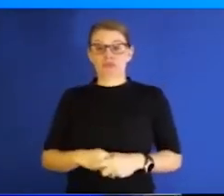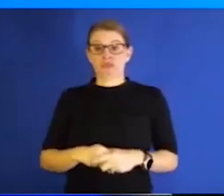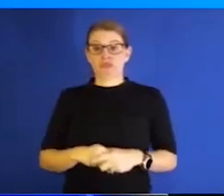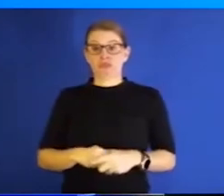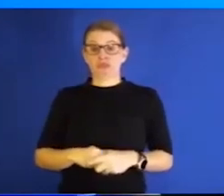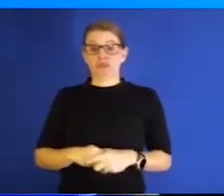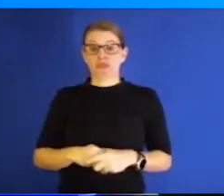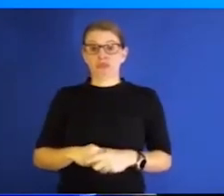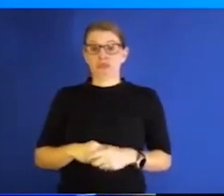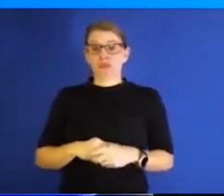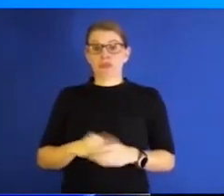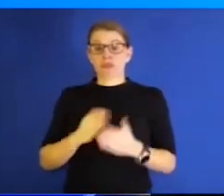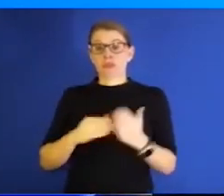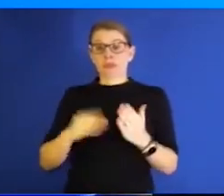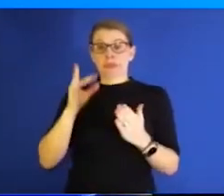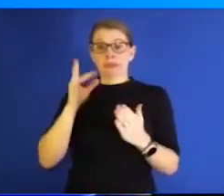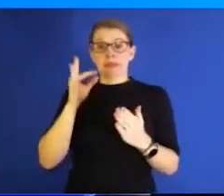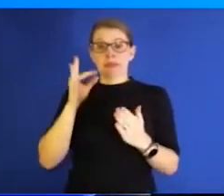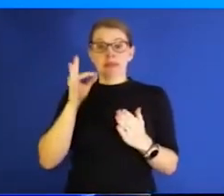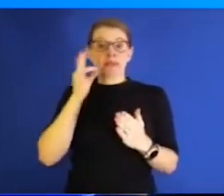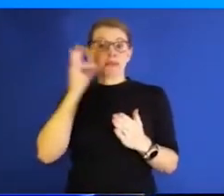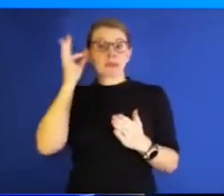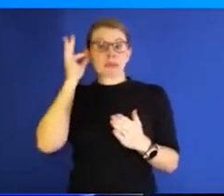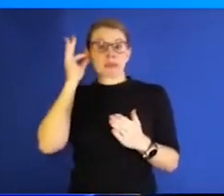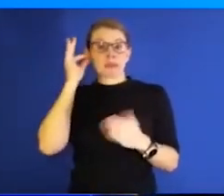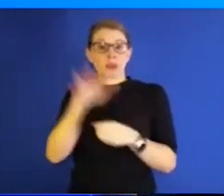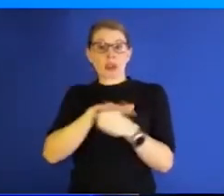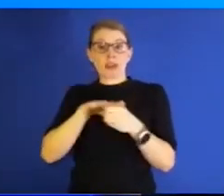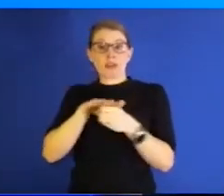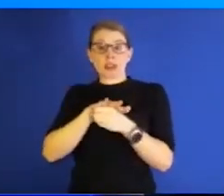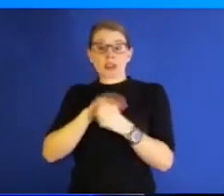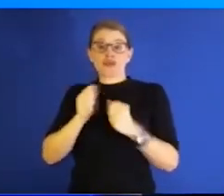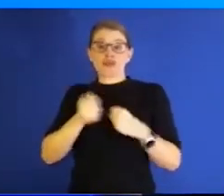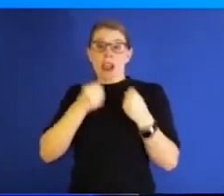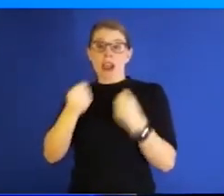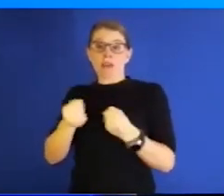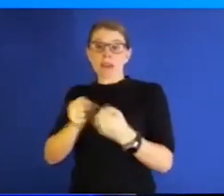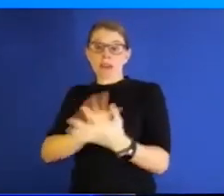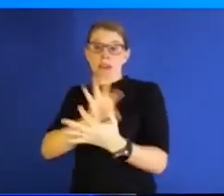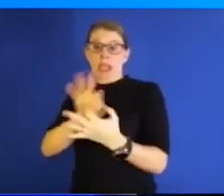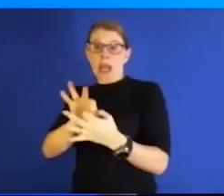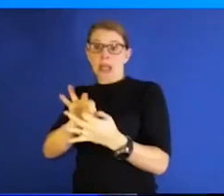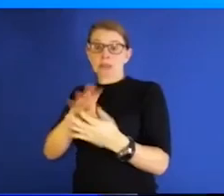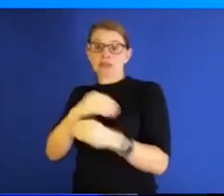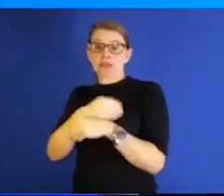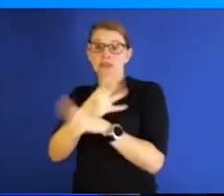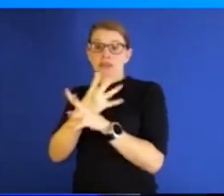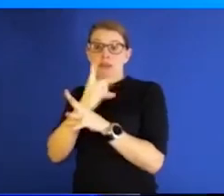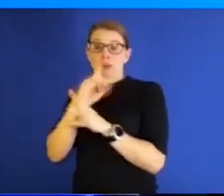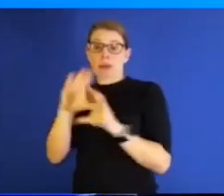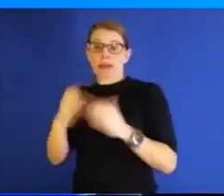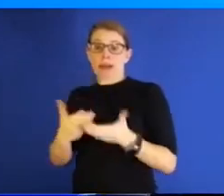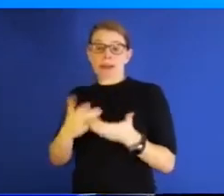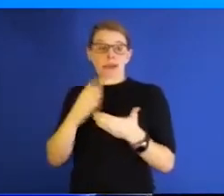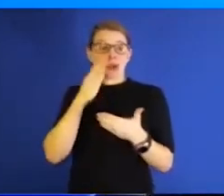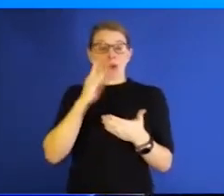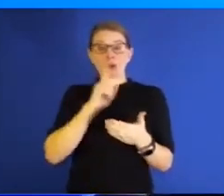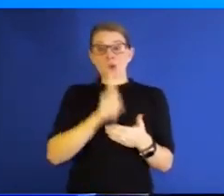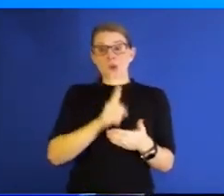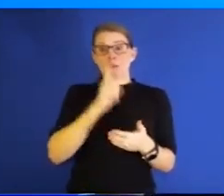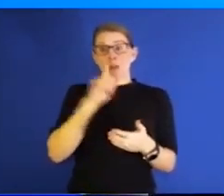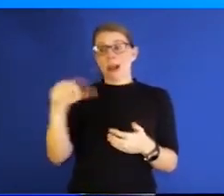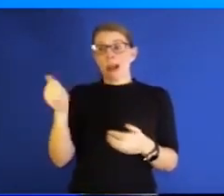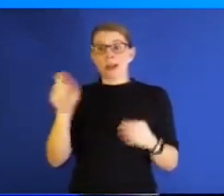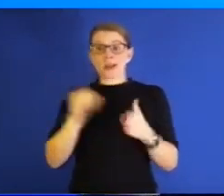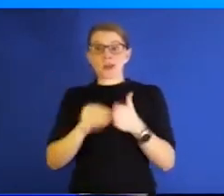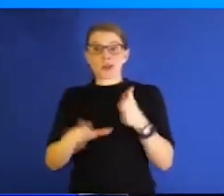were driving 30 miles to the gas station just to be able to connect. And so – and we know that is true of other students as well. So we developed a lot of